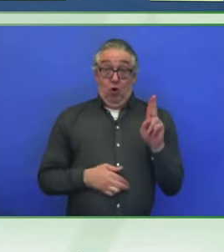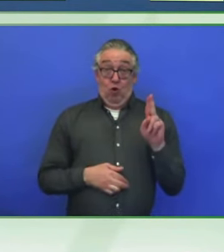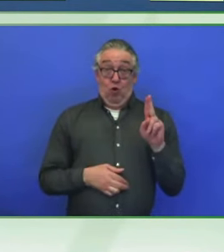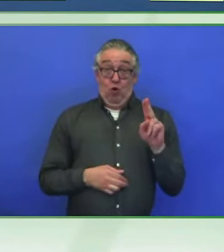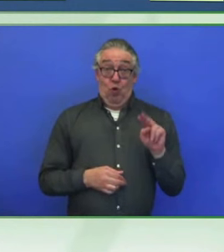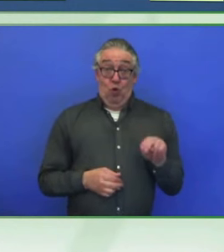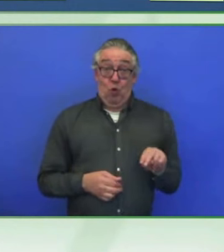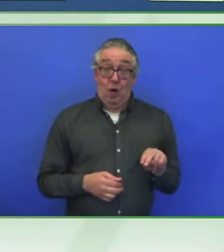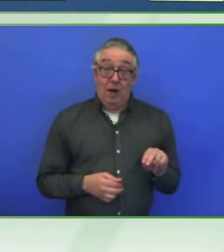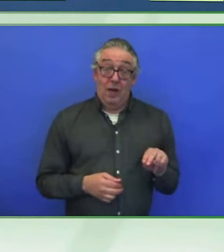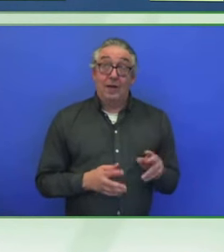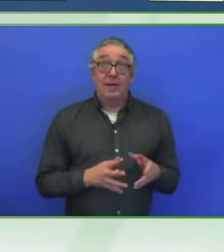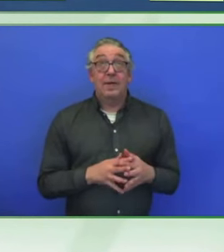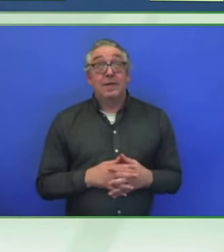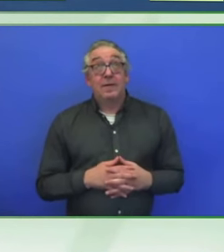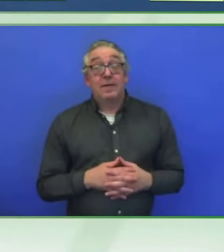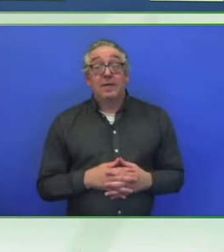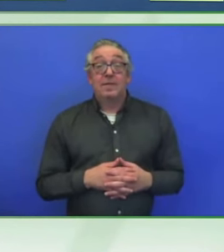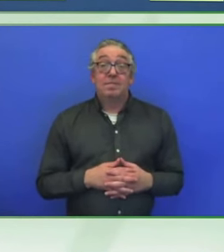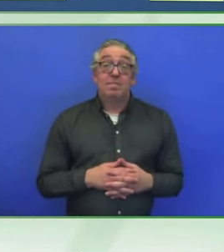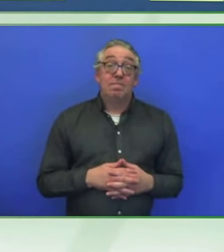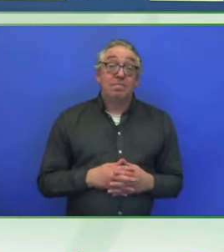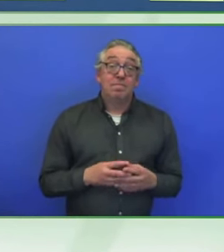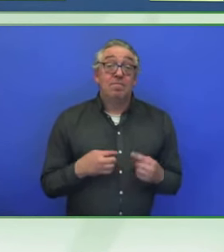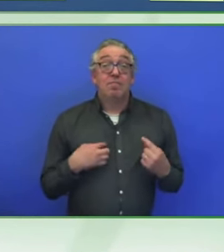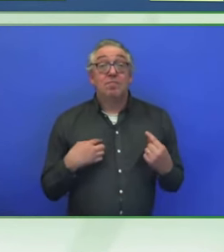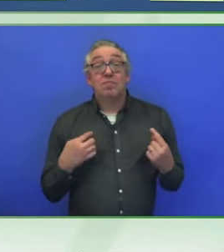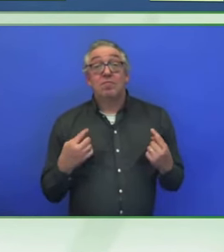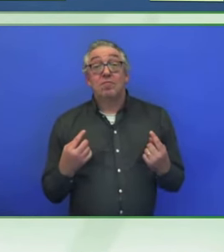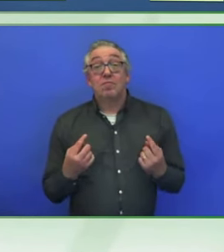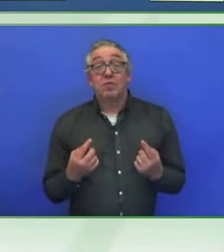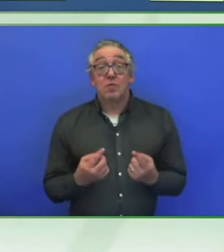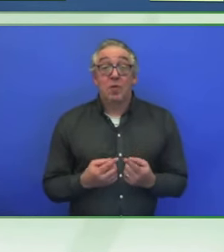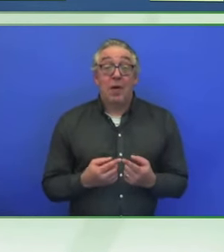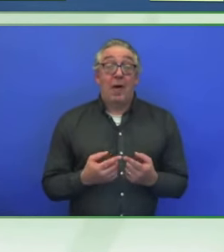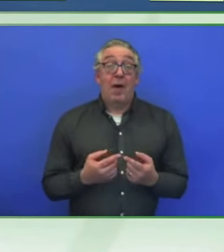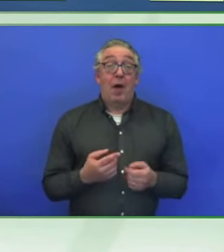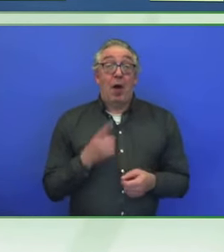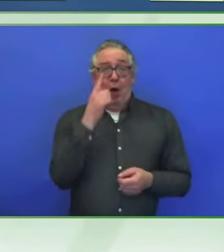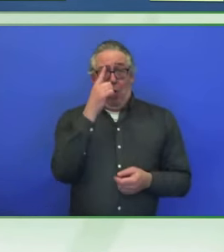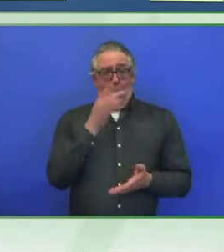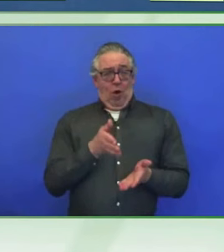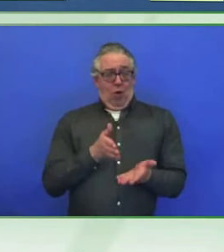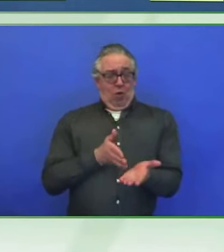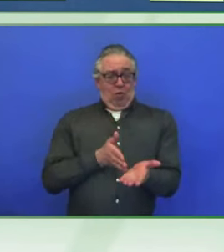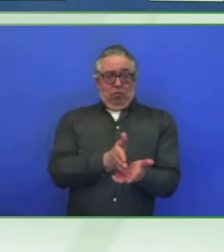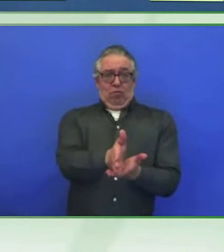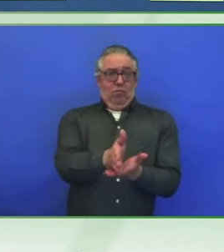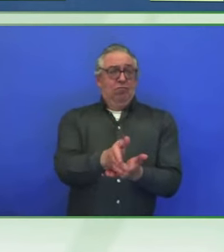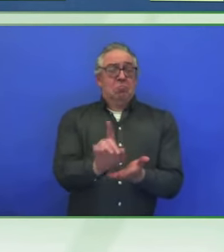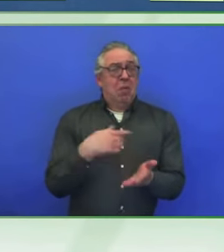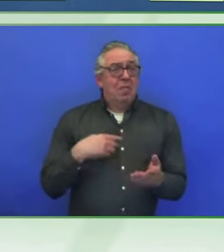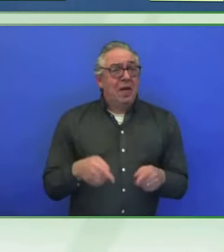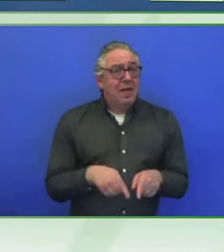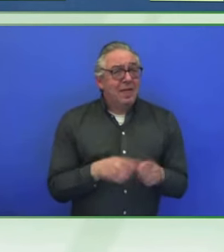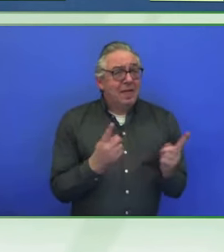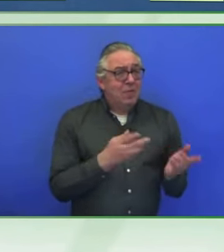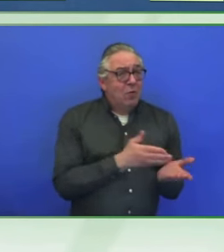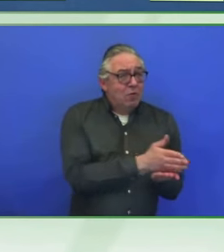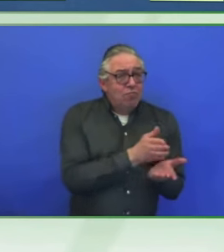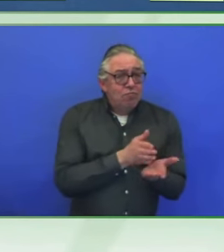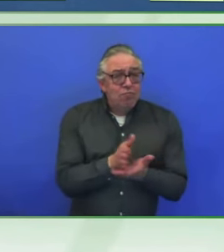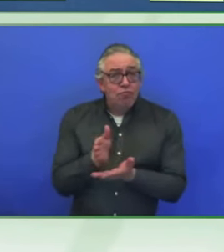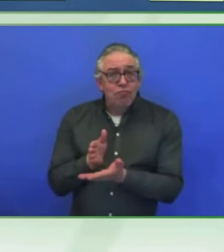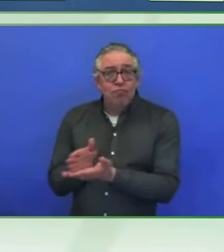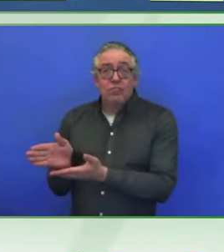we do it in different ways, uh, but, uh, we keep on saying